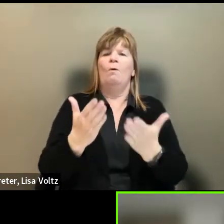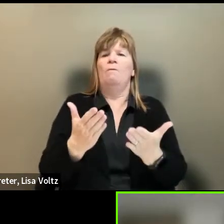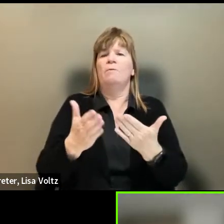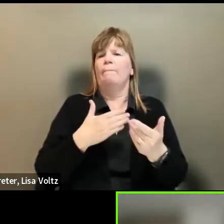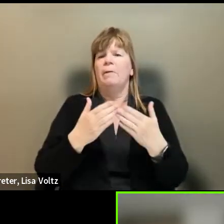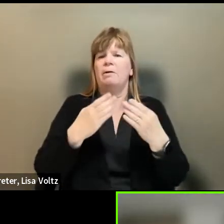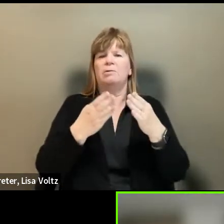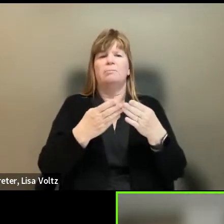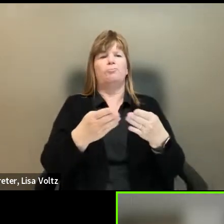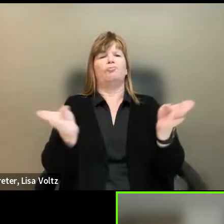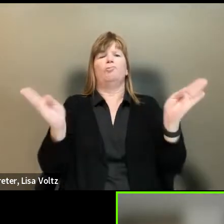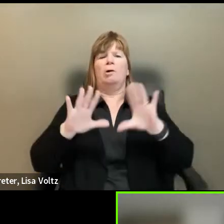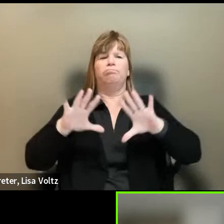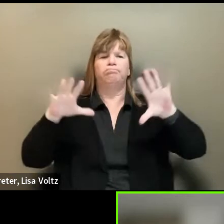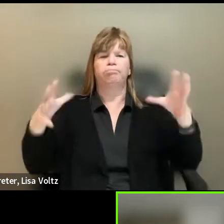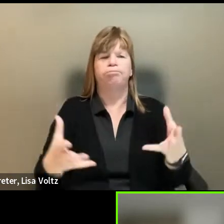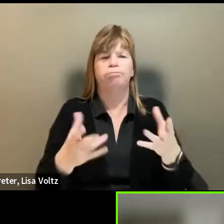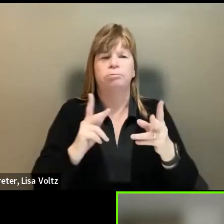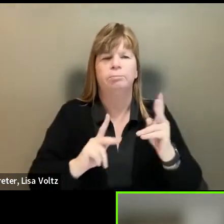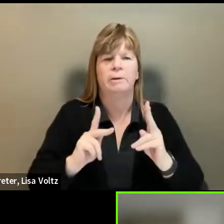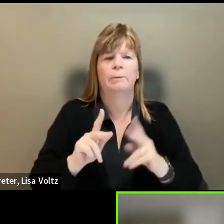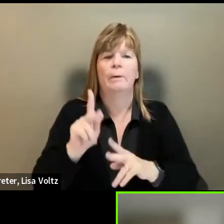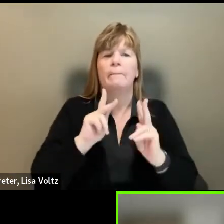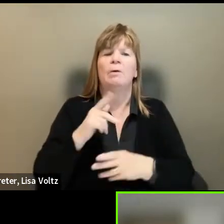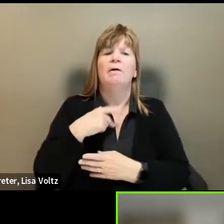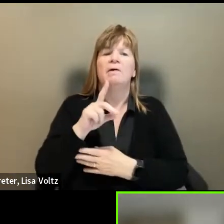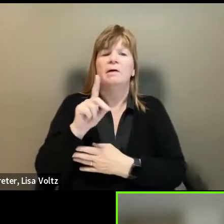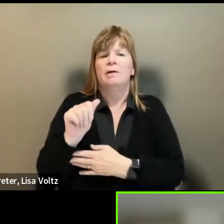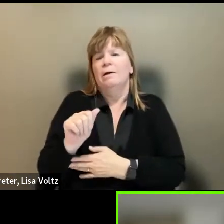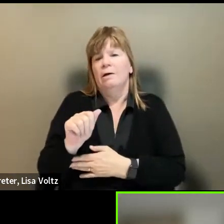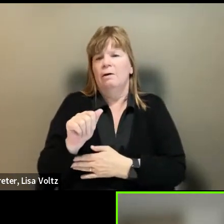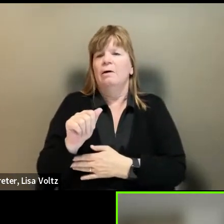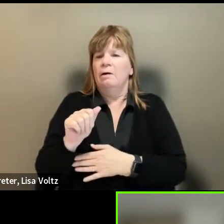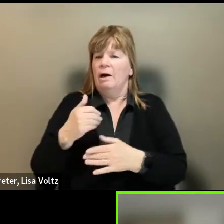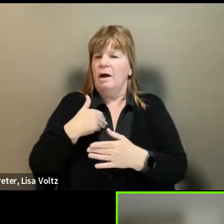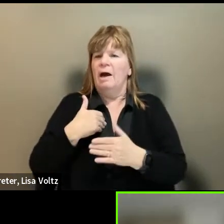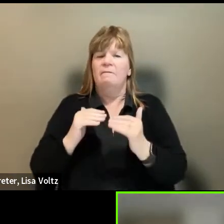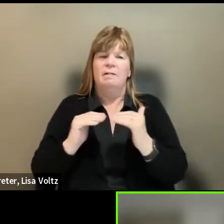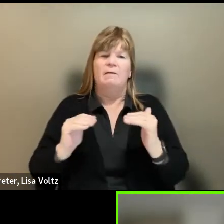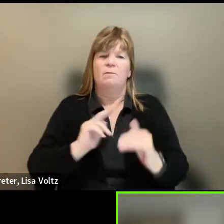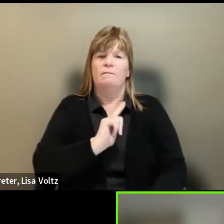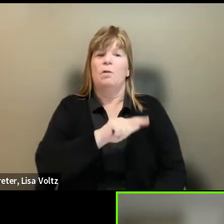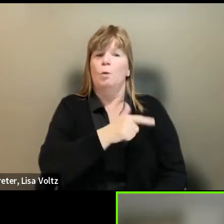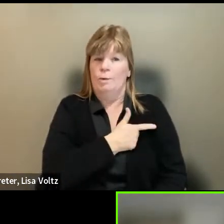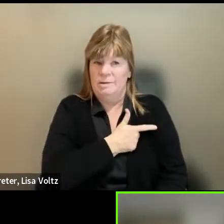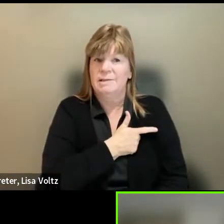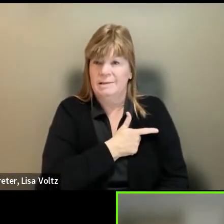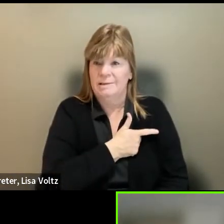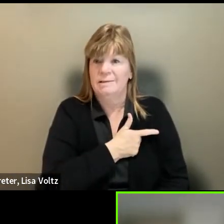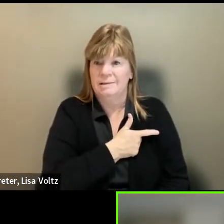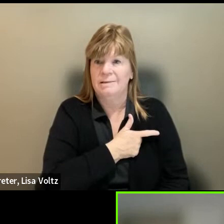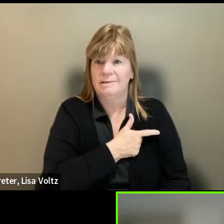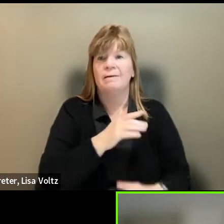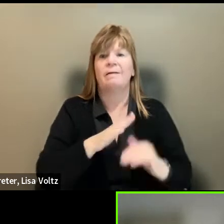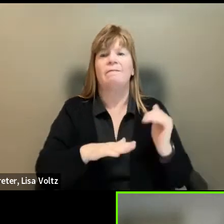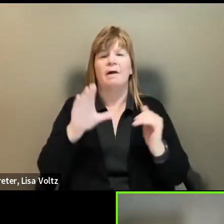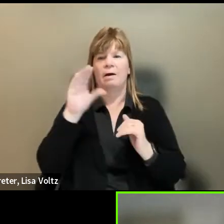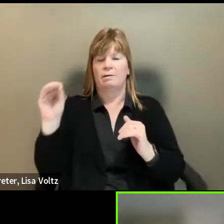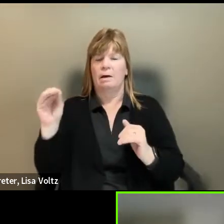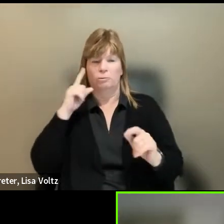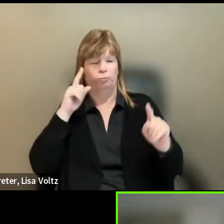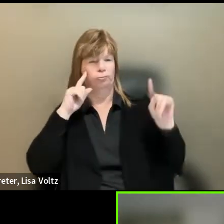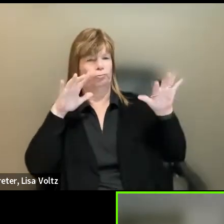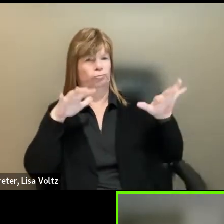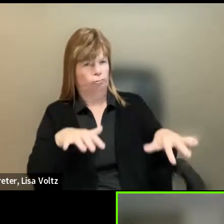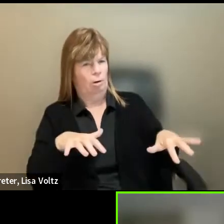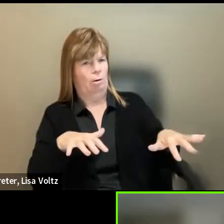broad category of people. So people with disabilities bring a level of loyalty that, that the employers were stunned